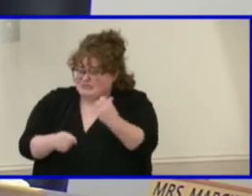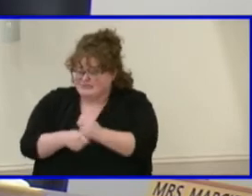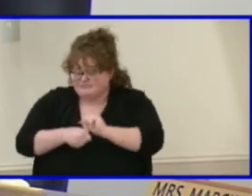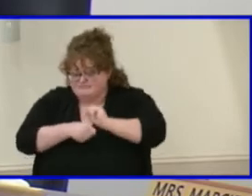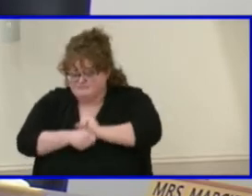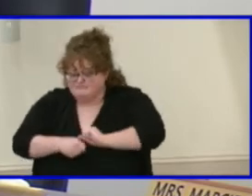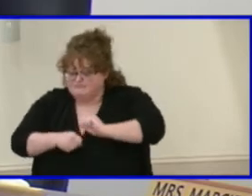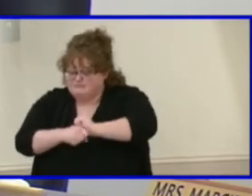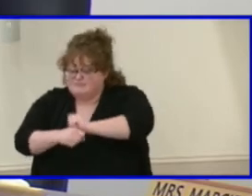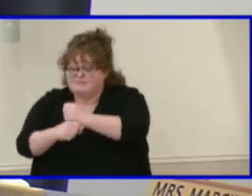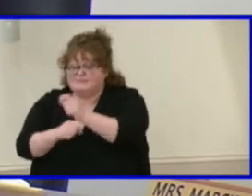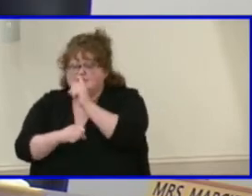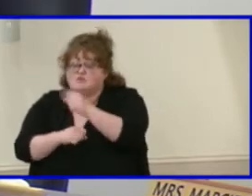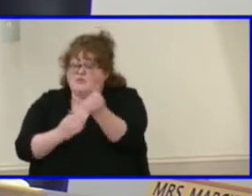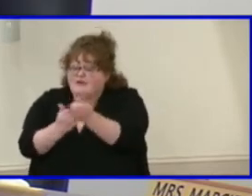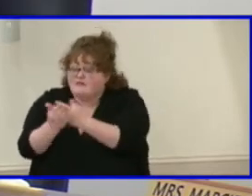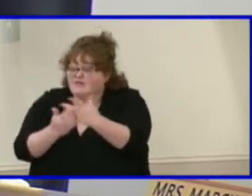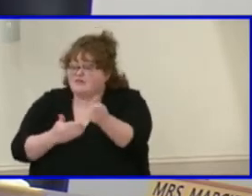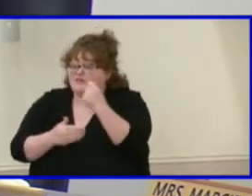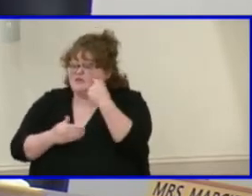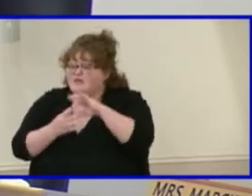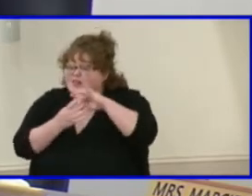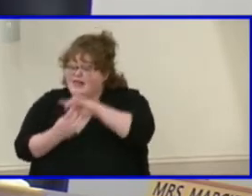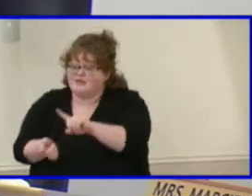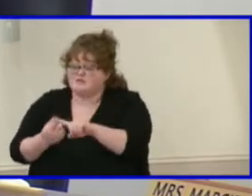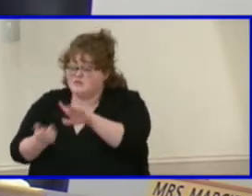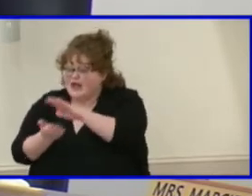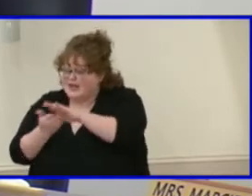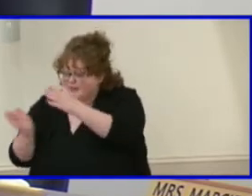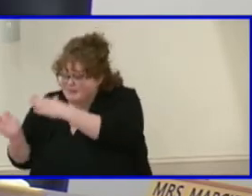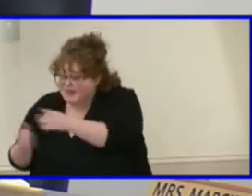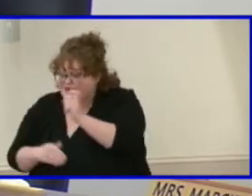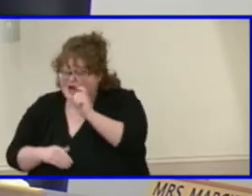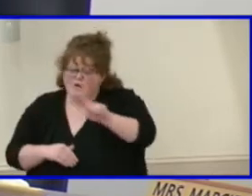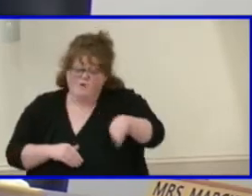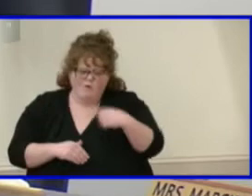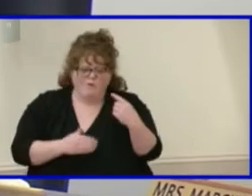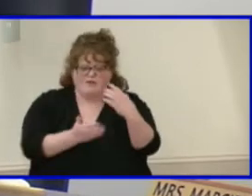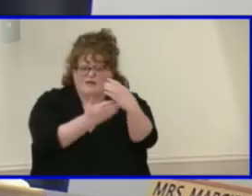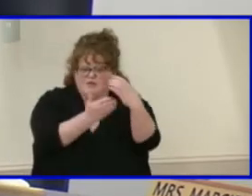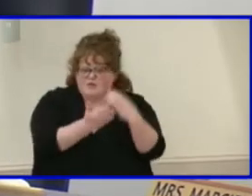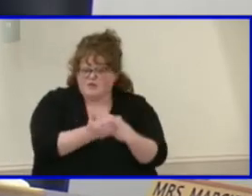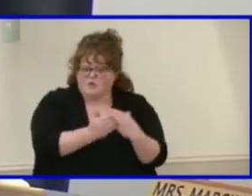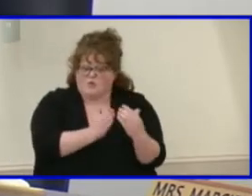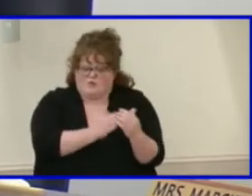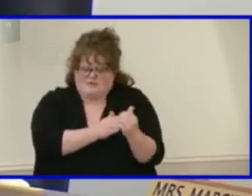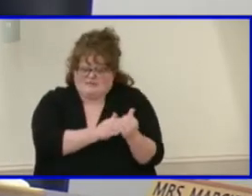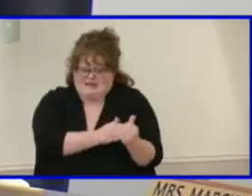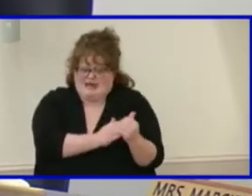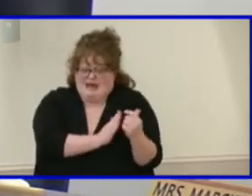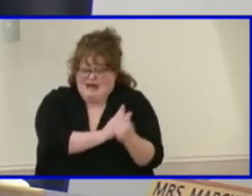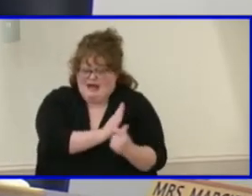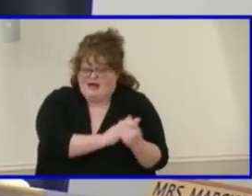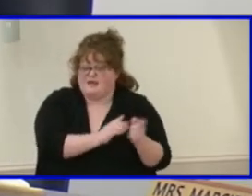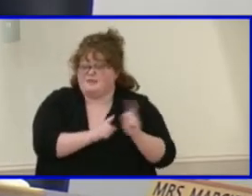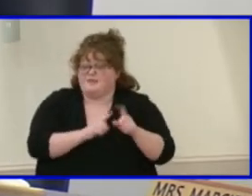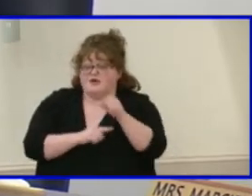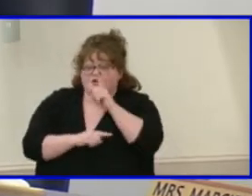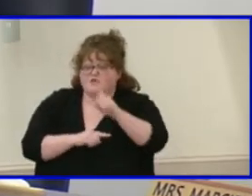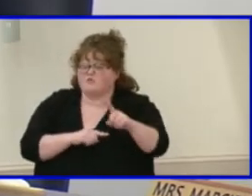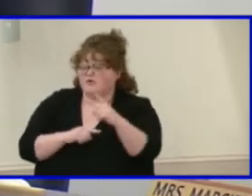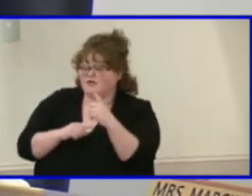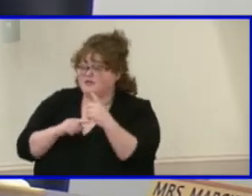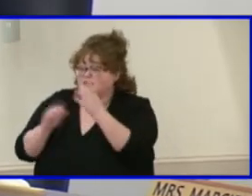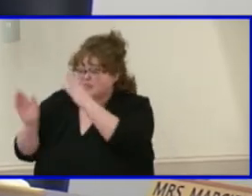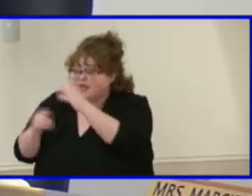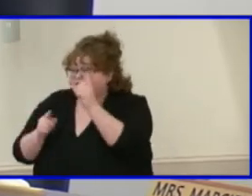career planning, not just the course guide, but anything from college exploration with virtual reality to all of these pieces that thread together that